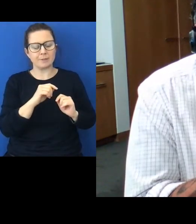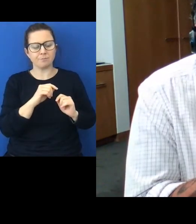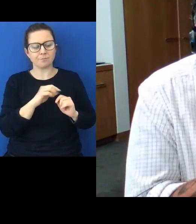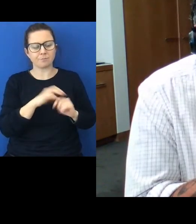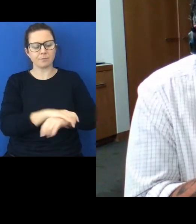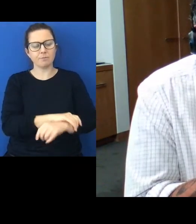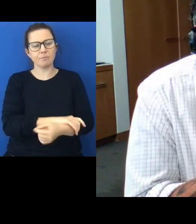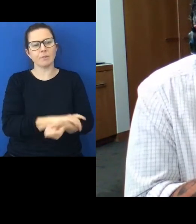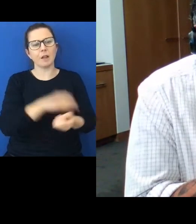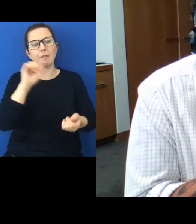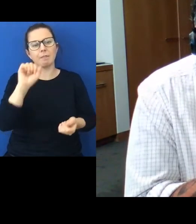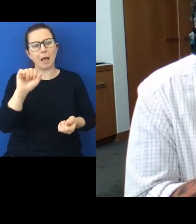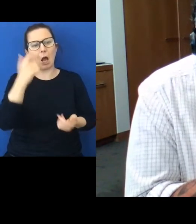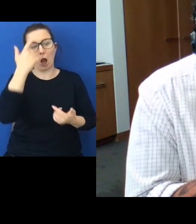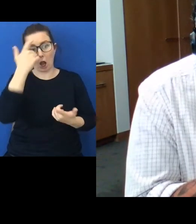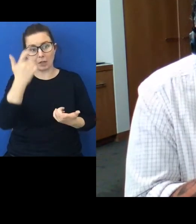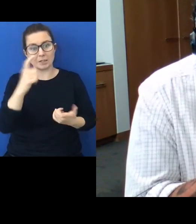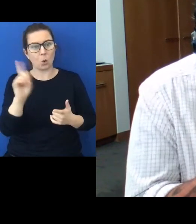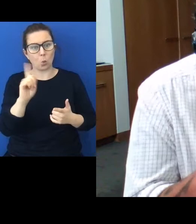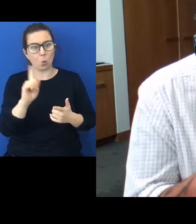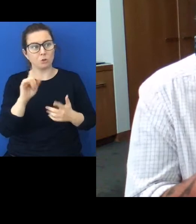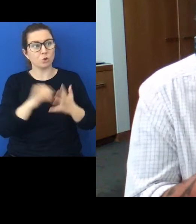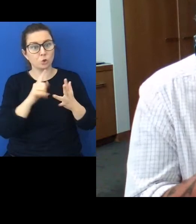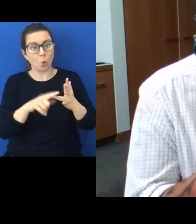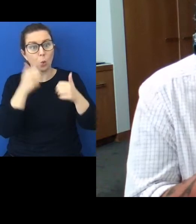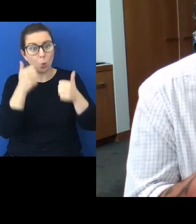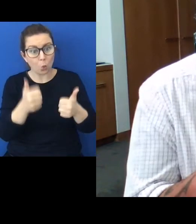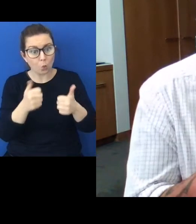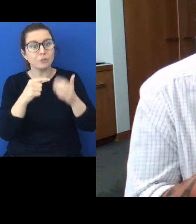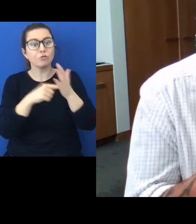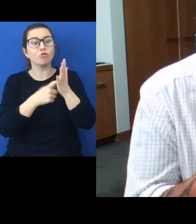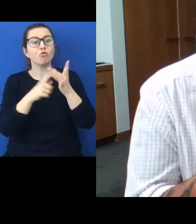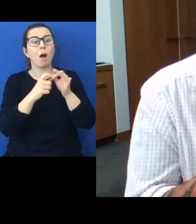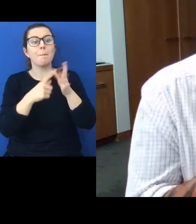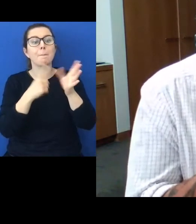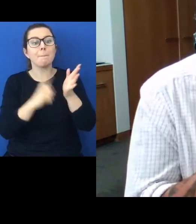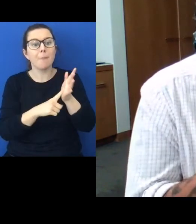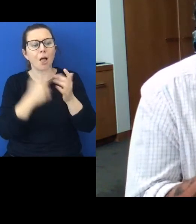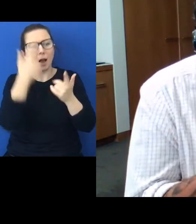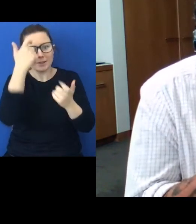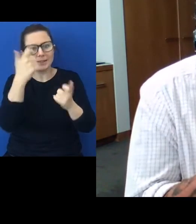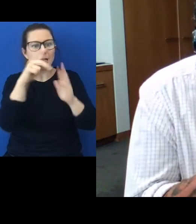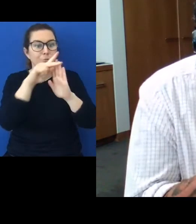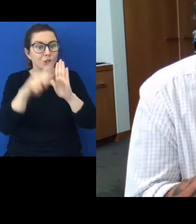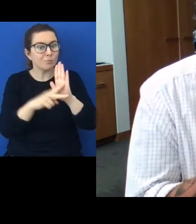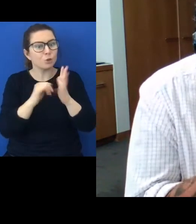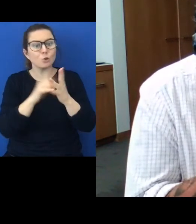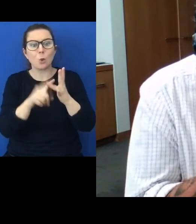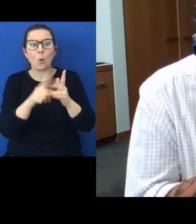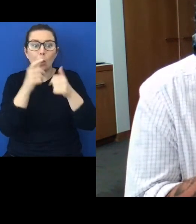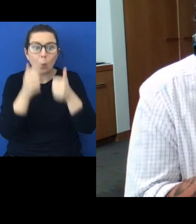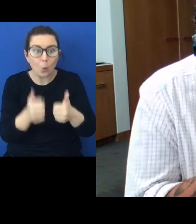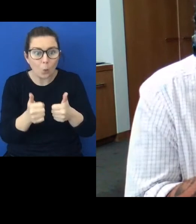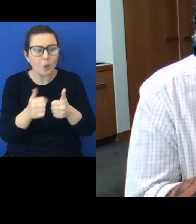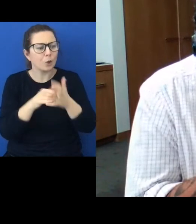ideas are so good and so valuable the tribal ideas tribal values and tribal principles are so good